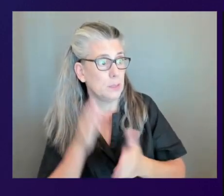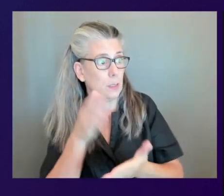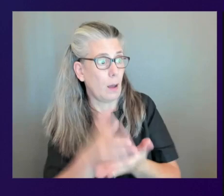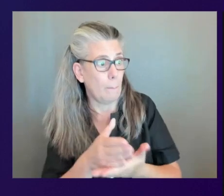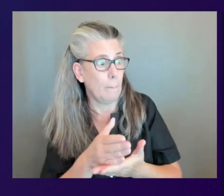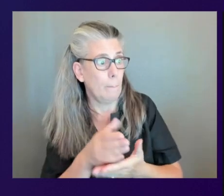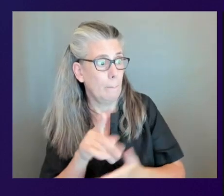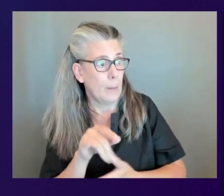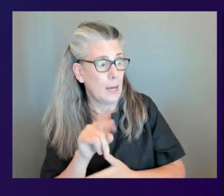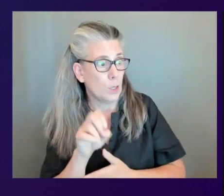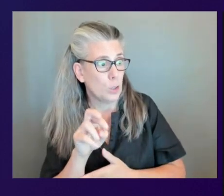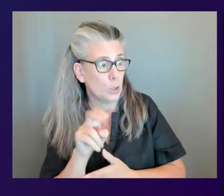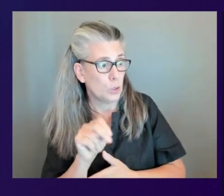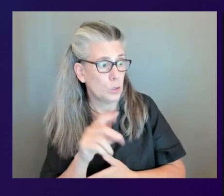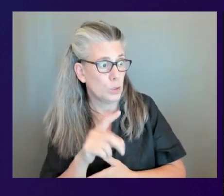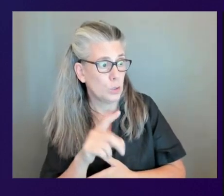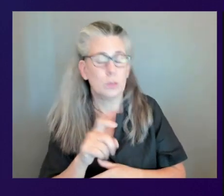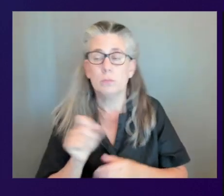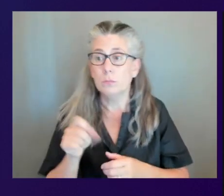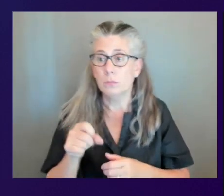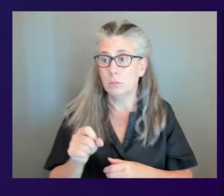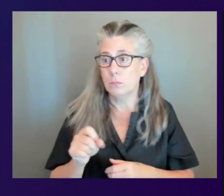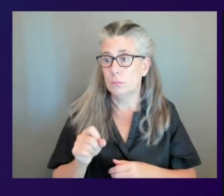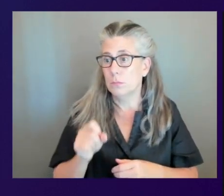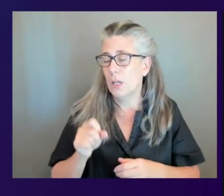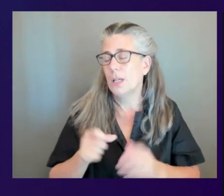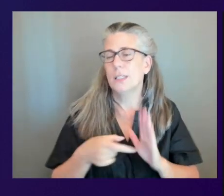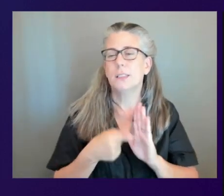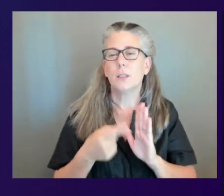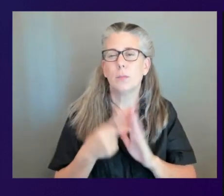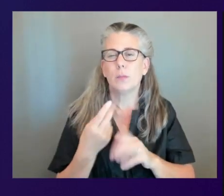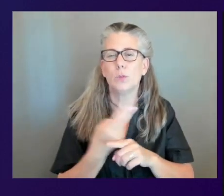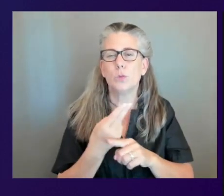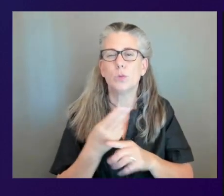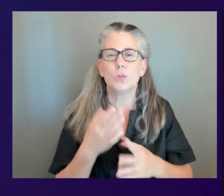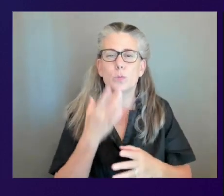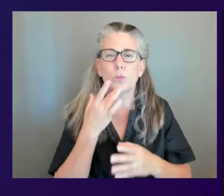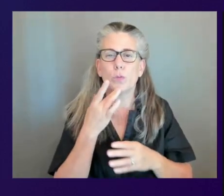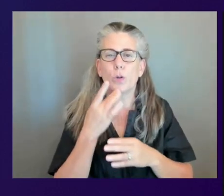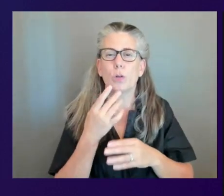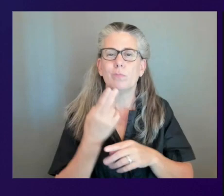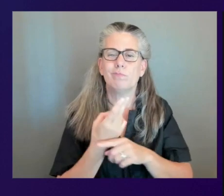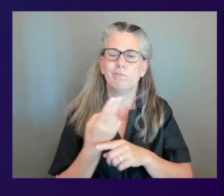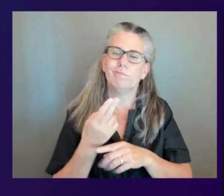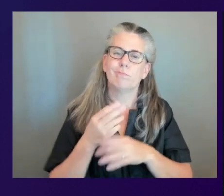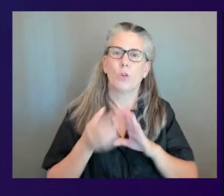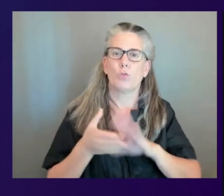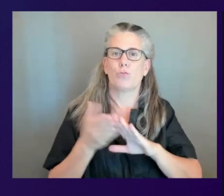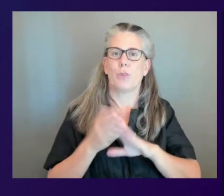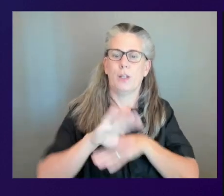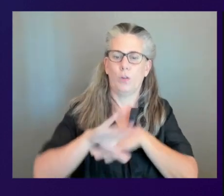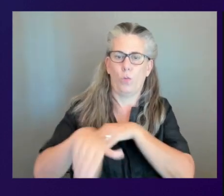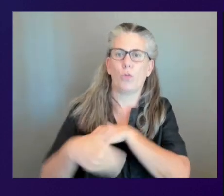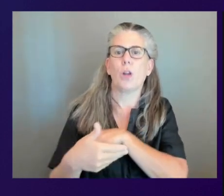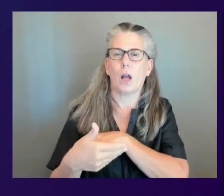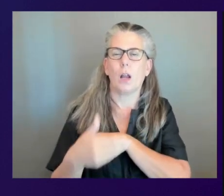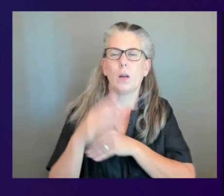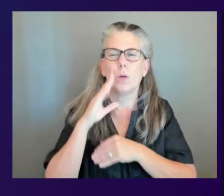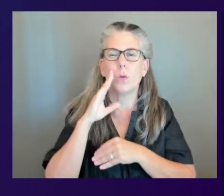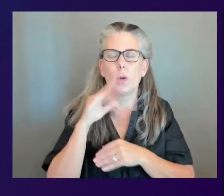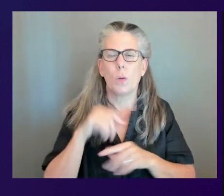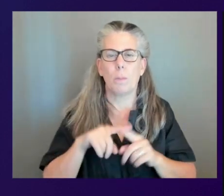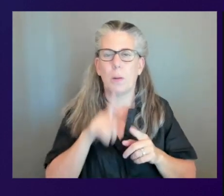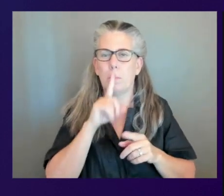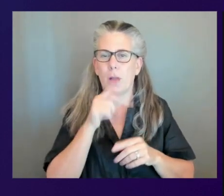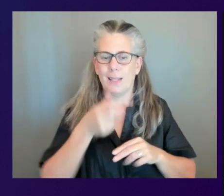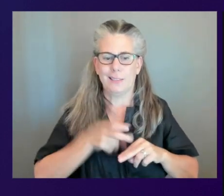i mean it's it's possible some of our users maybe you've got a user that wants to leave a job running overnight but they're not actually actively at the keyboard so you could